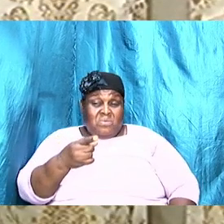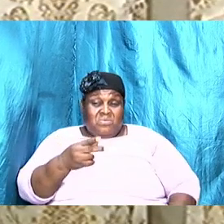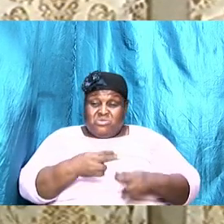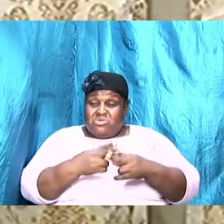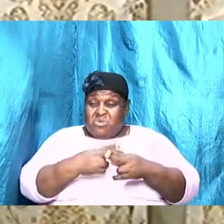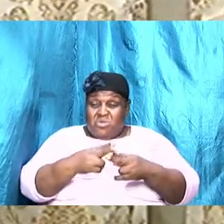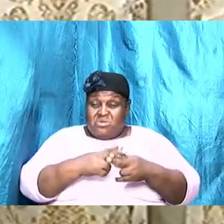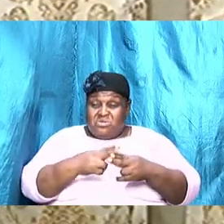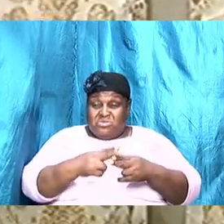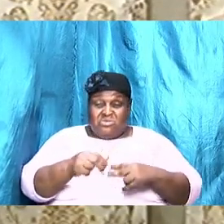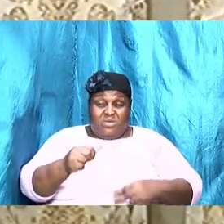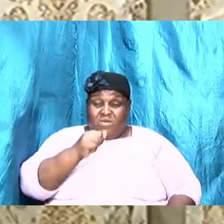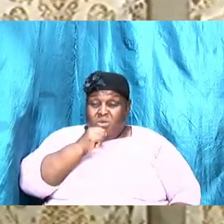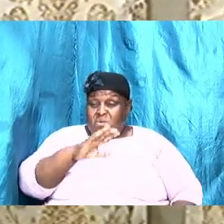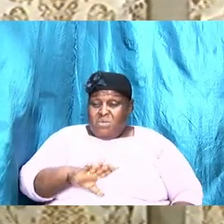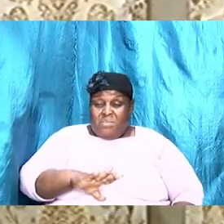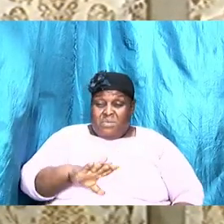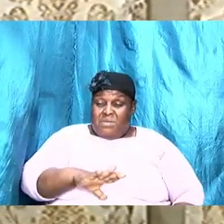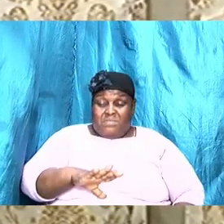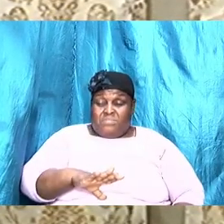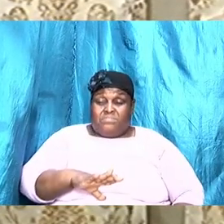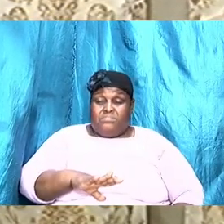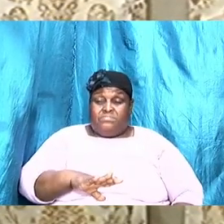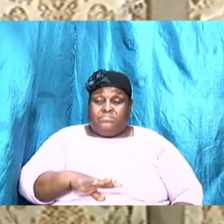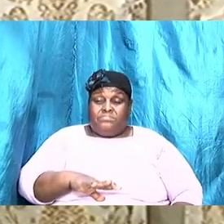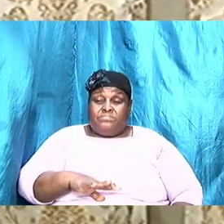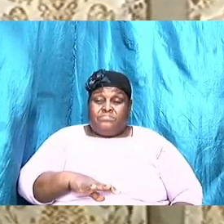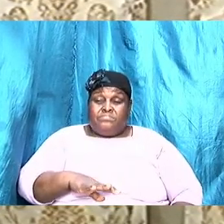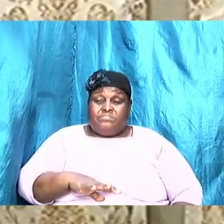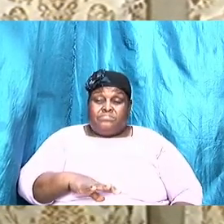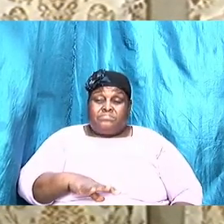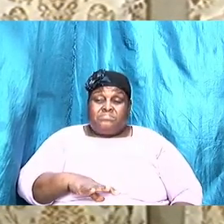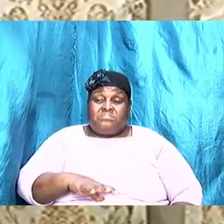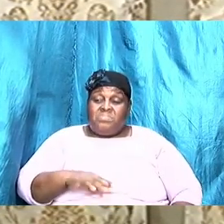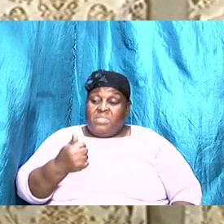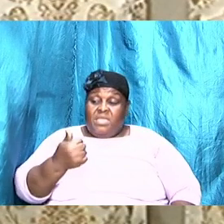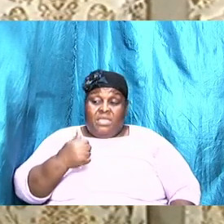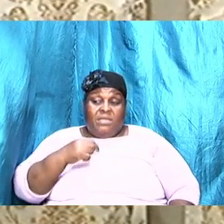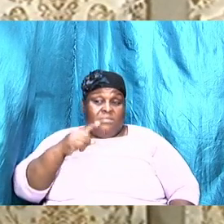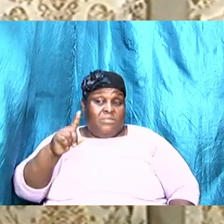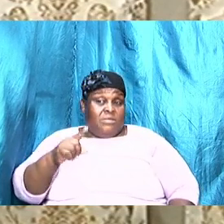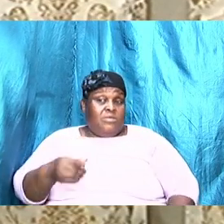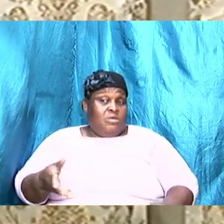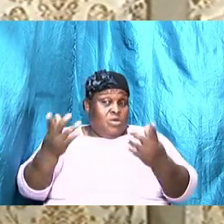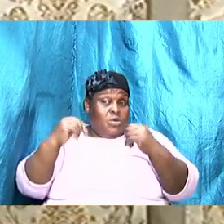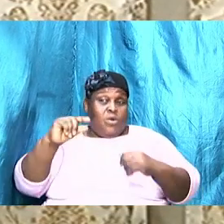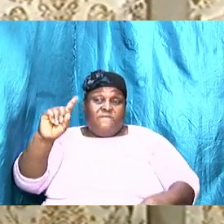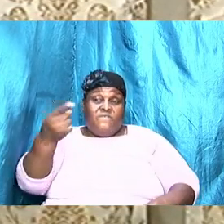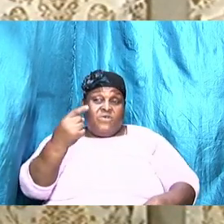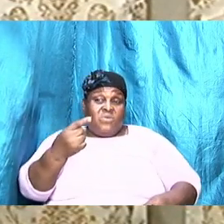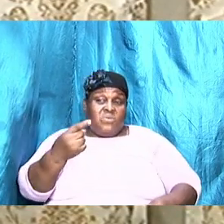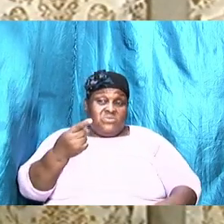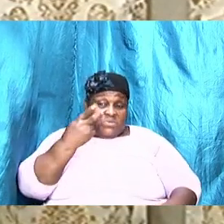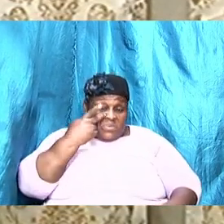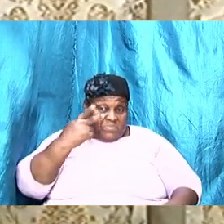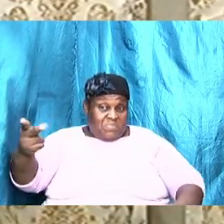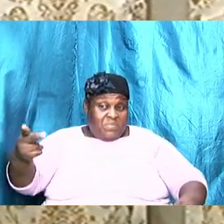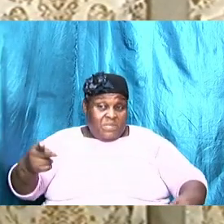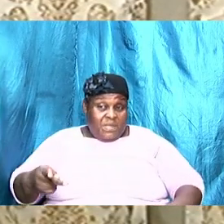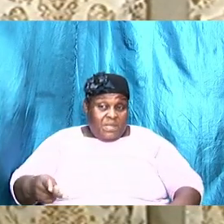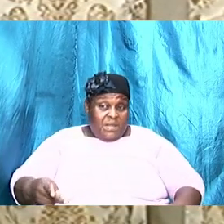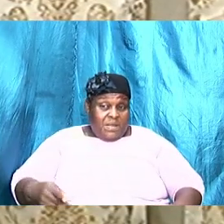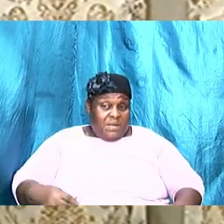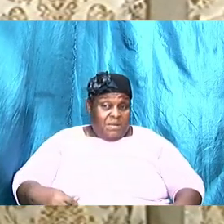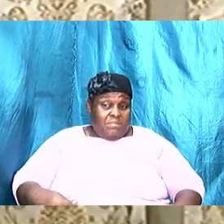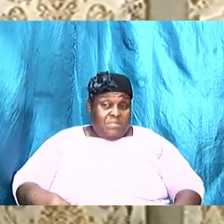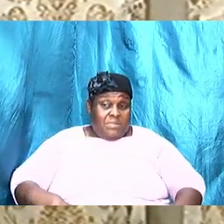of your caliber. And so anybody that comes first that looks like them, fit the bill, I am going to